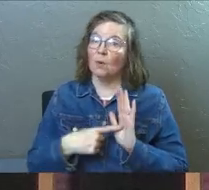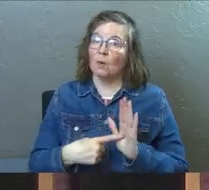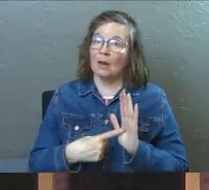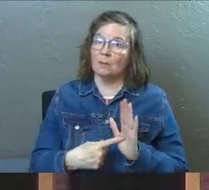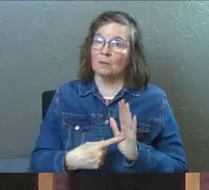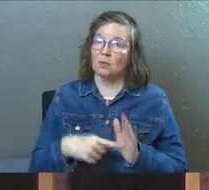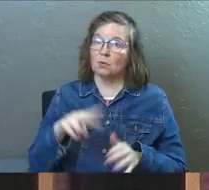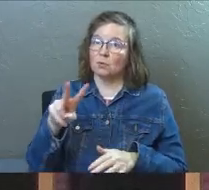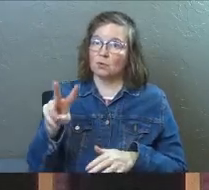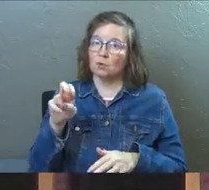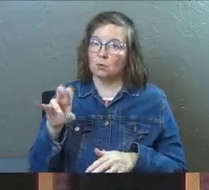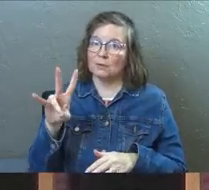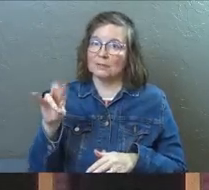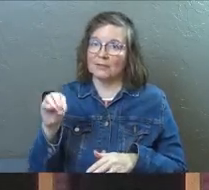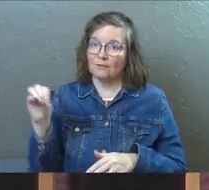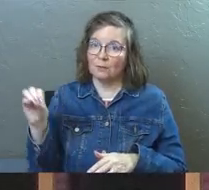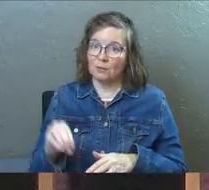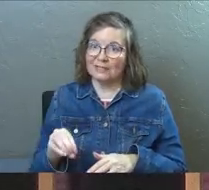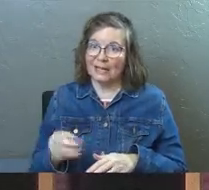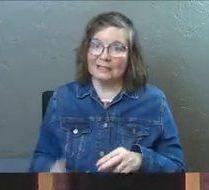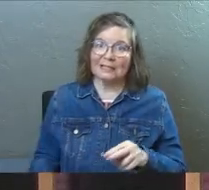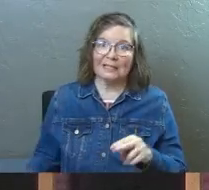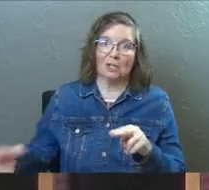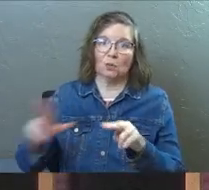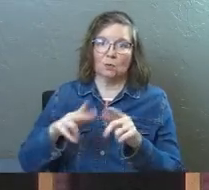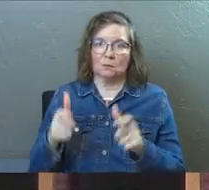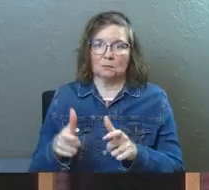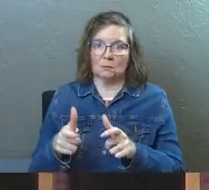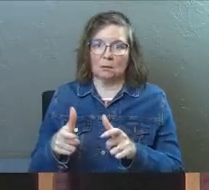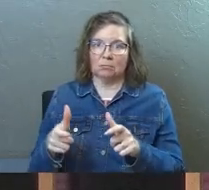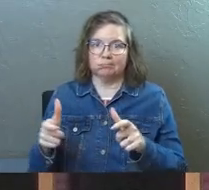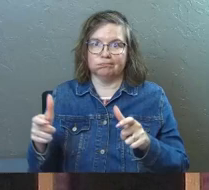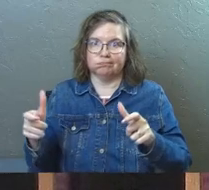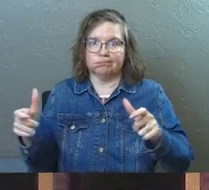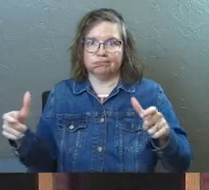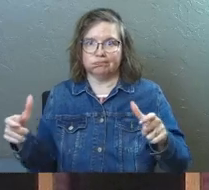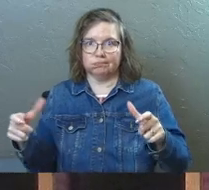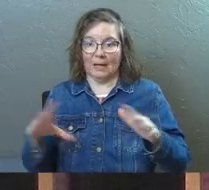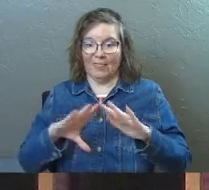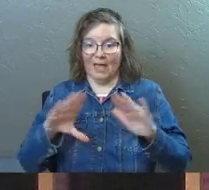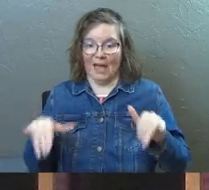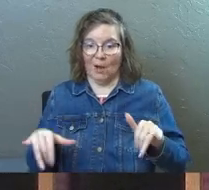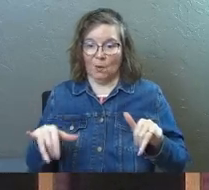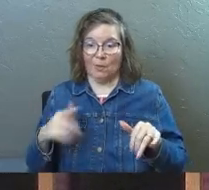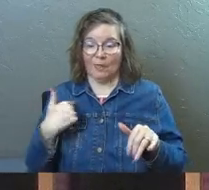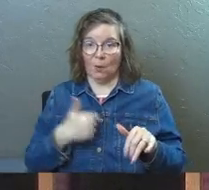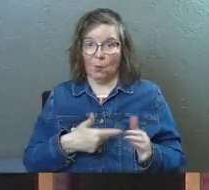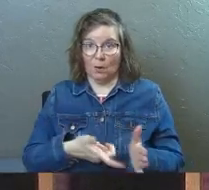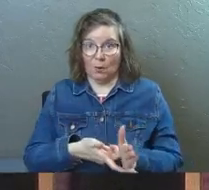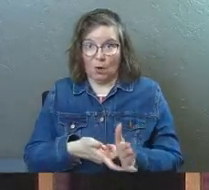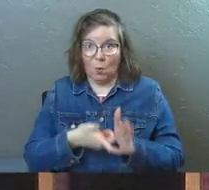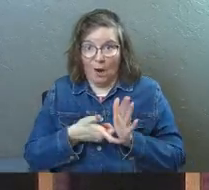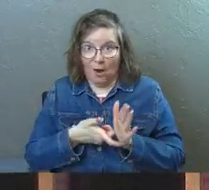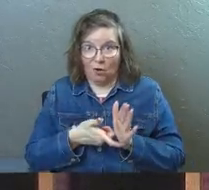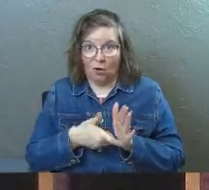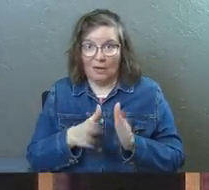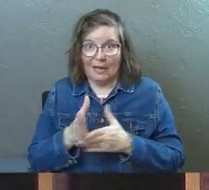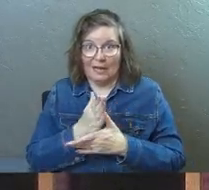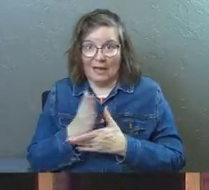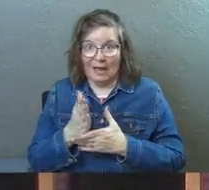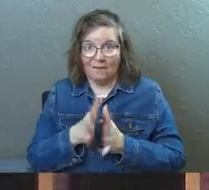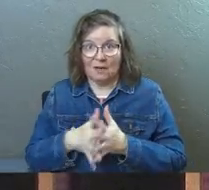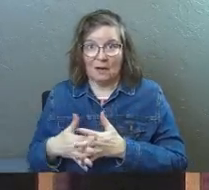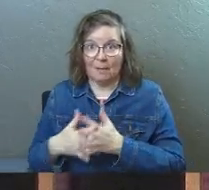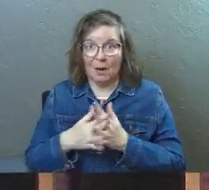represents a 270% increase in the amount of home space that we require in an